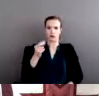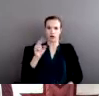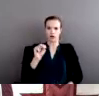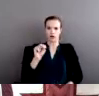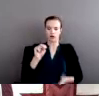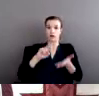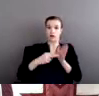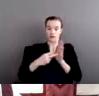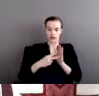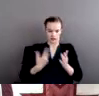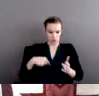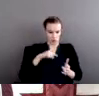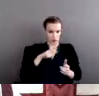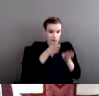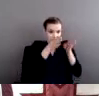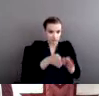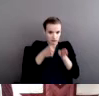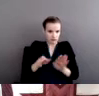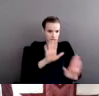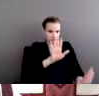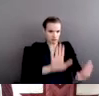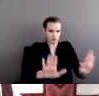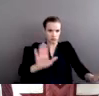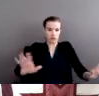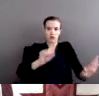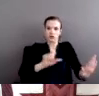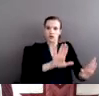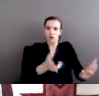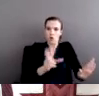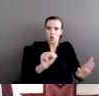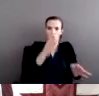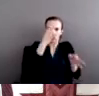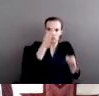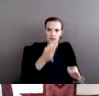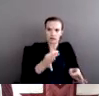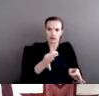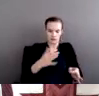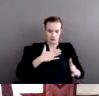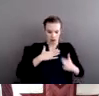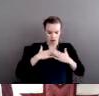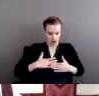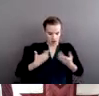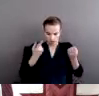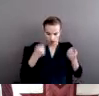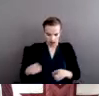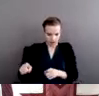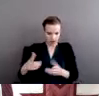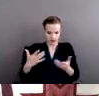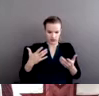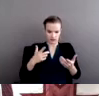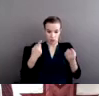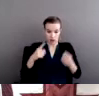should, as human beings, be able to make decisions about what happens to us, our bodies